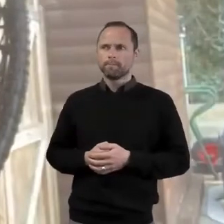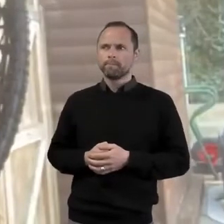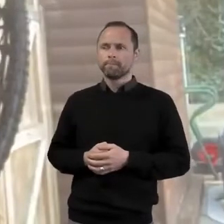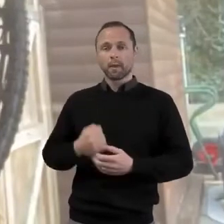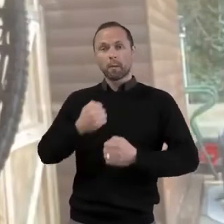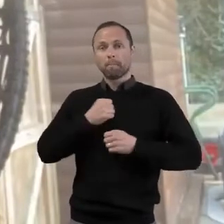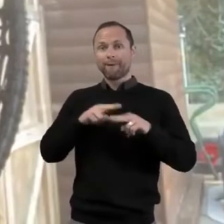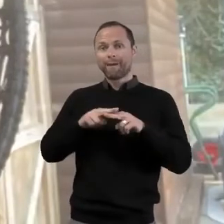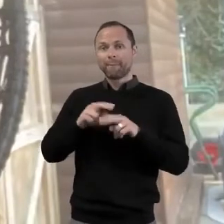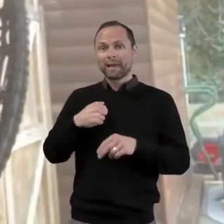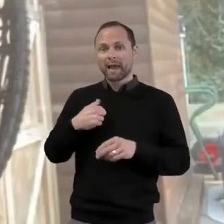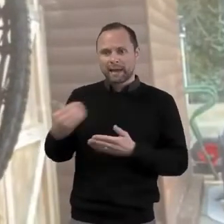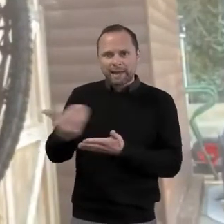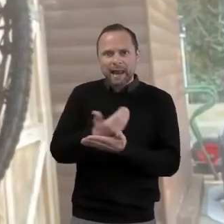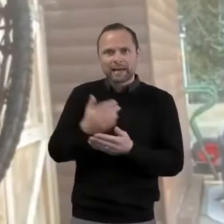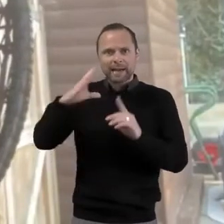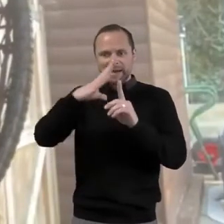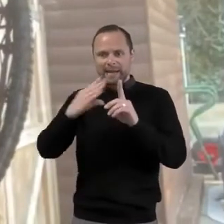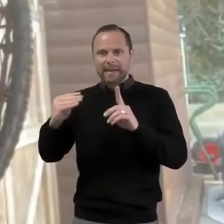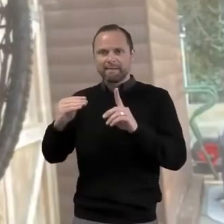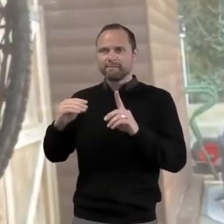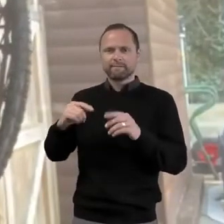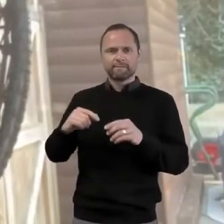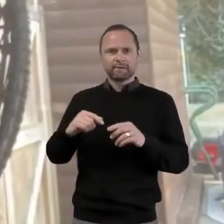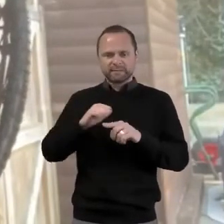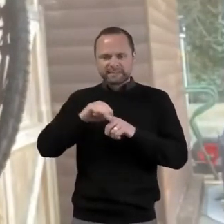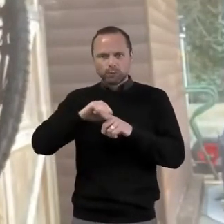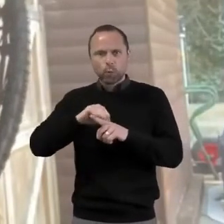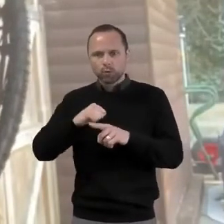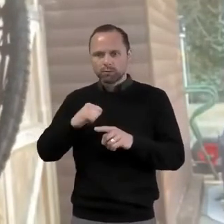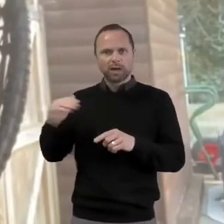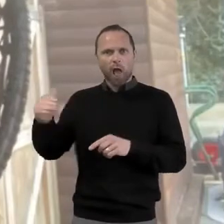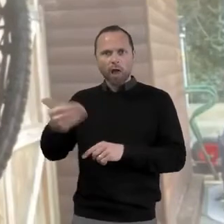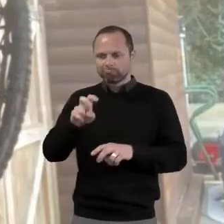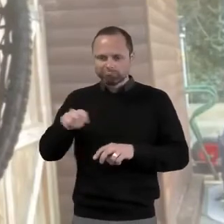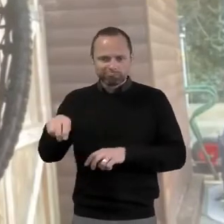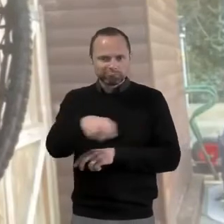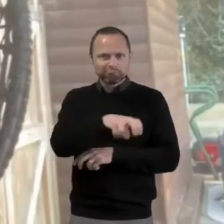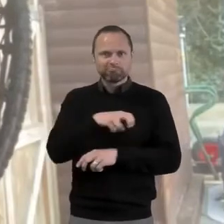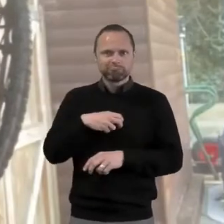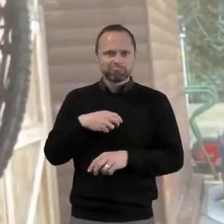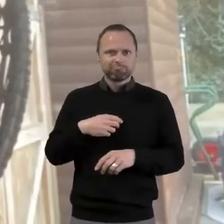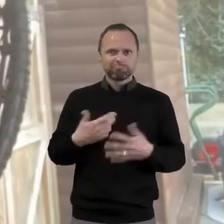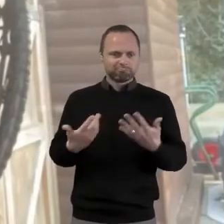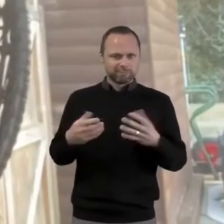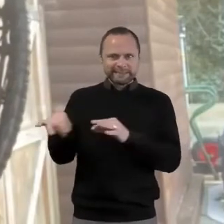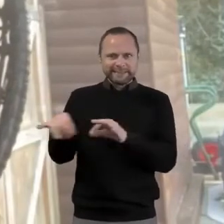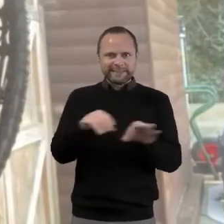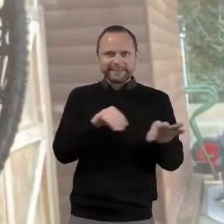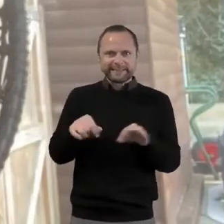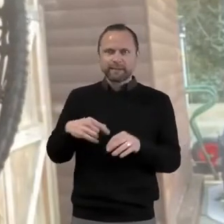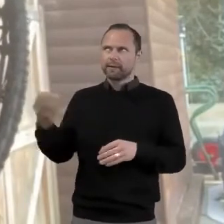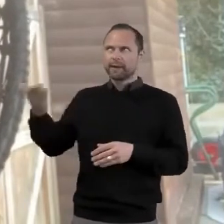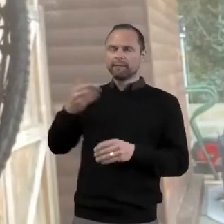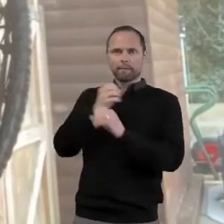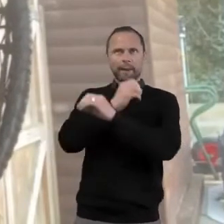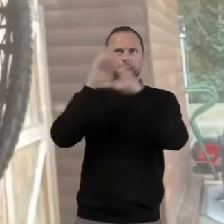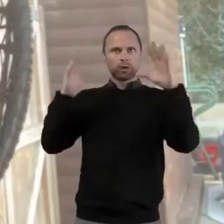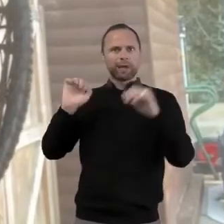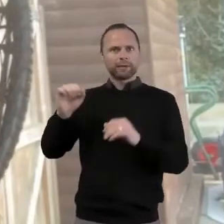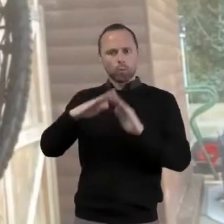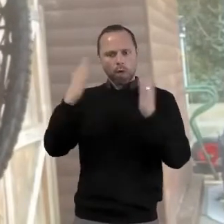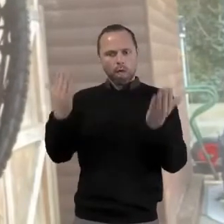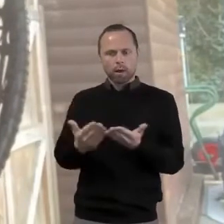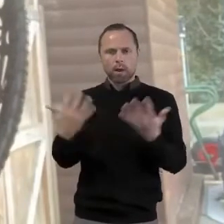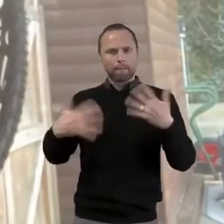I collected some leaves, sticks, seeds and made the picture. God showed me that his world is